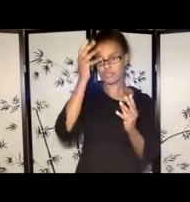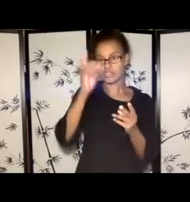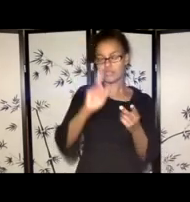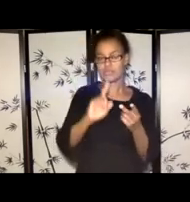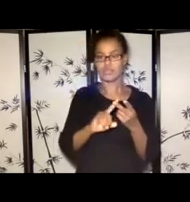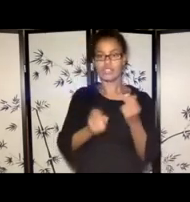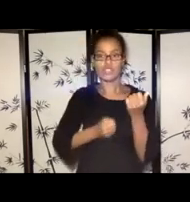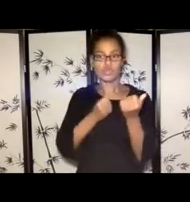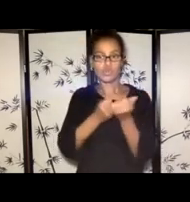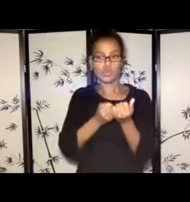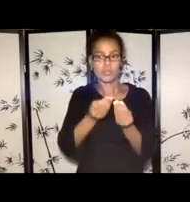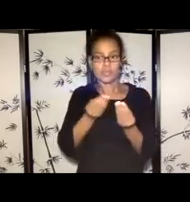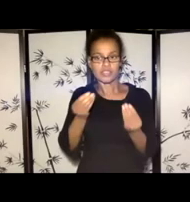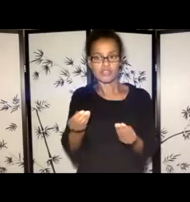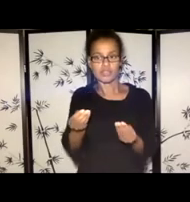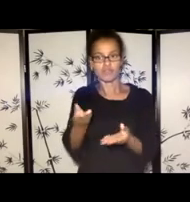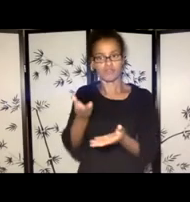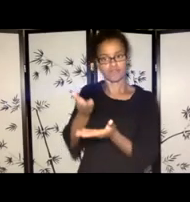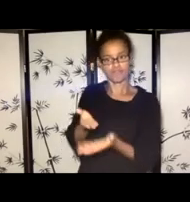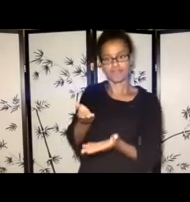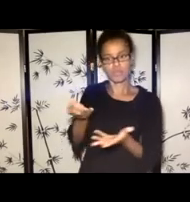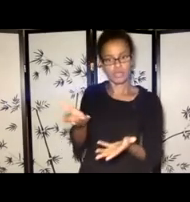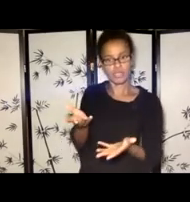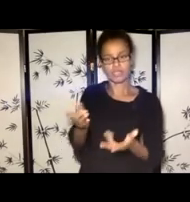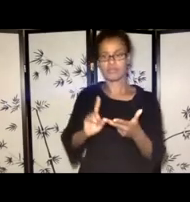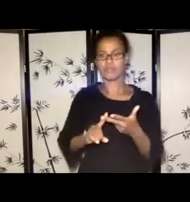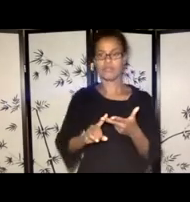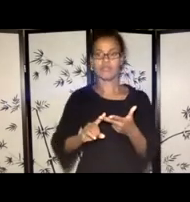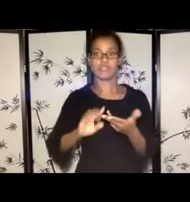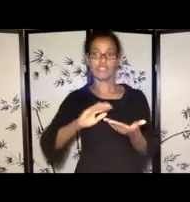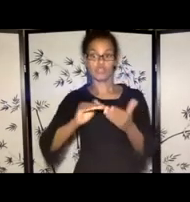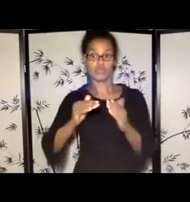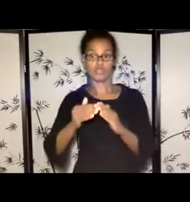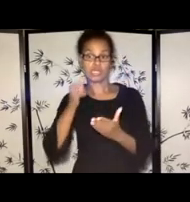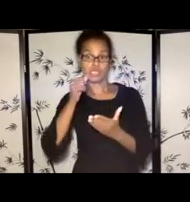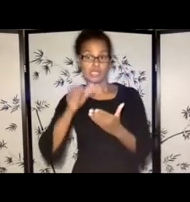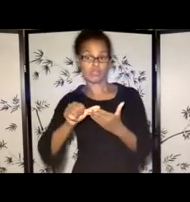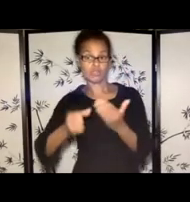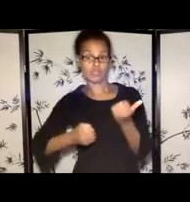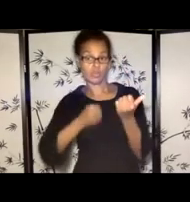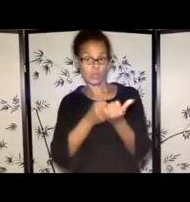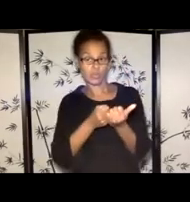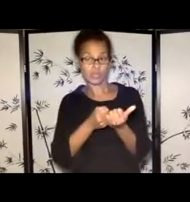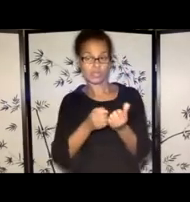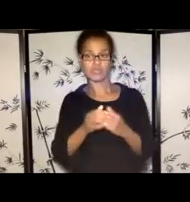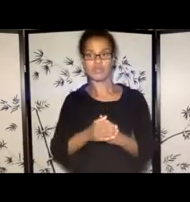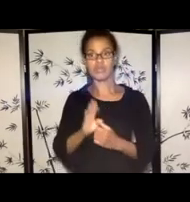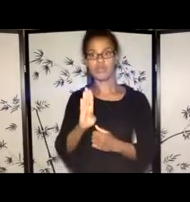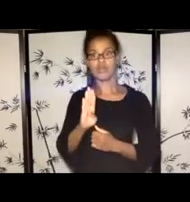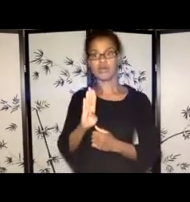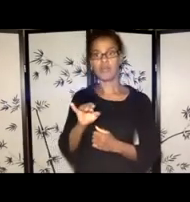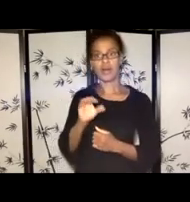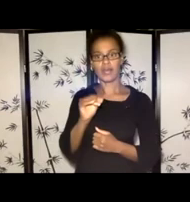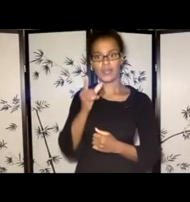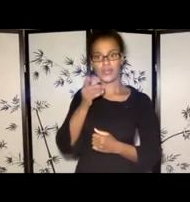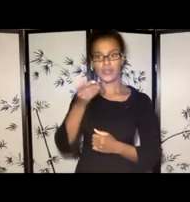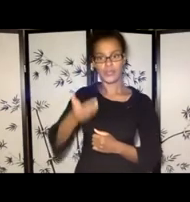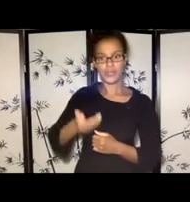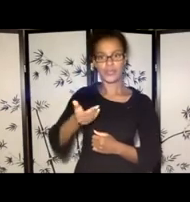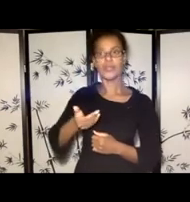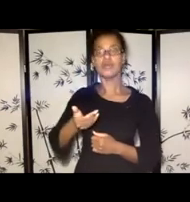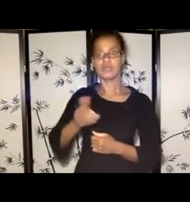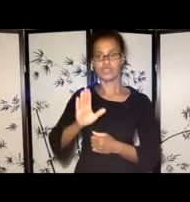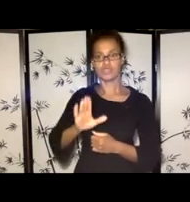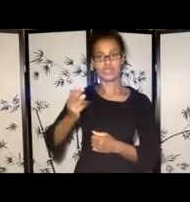a letter of support from your community, bio and resumes also need to be uploaded. So always make sure to double